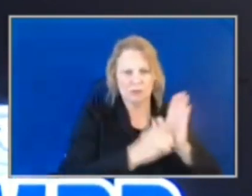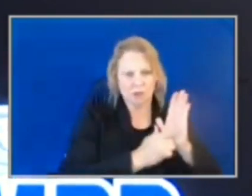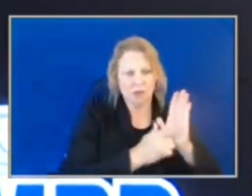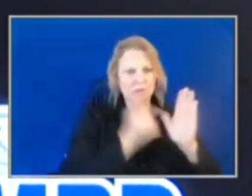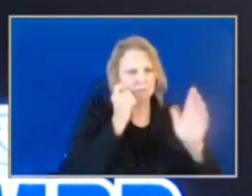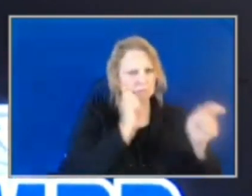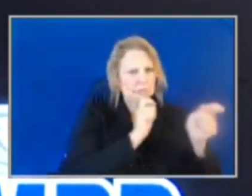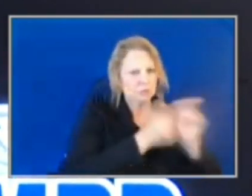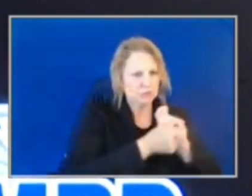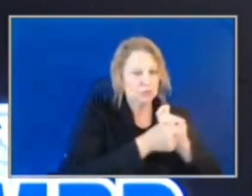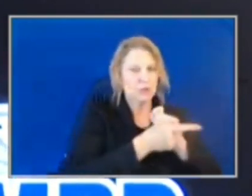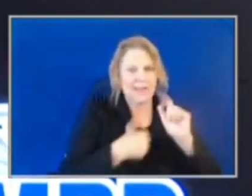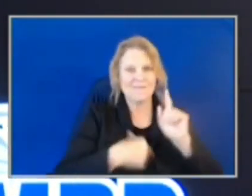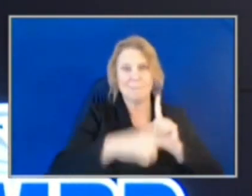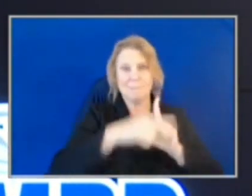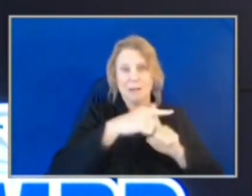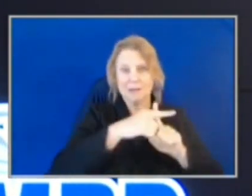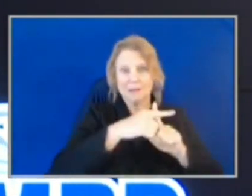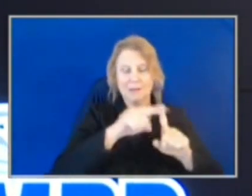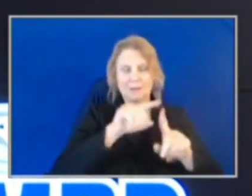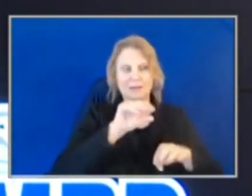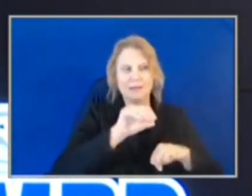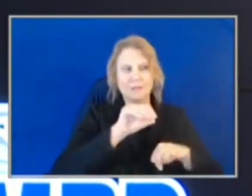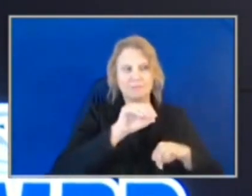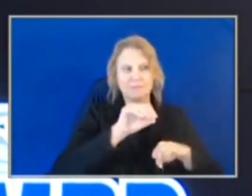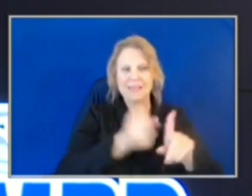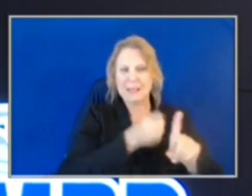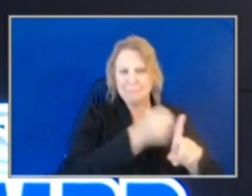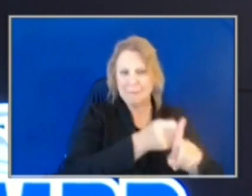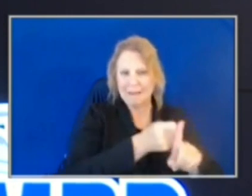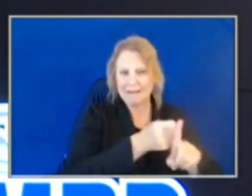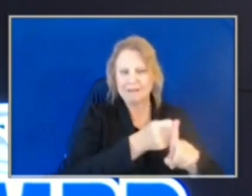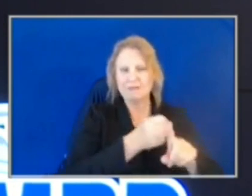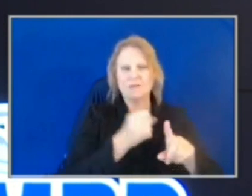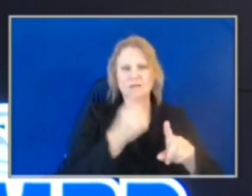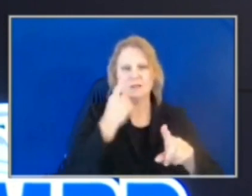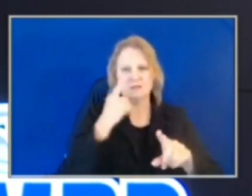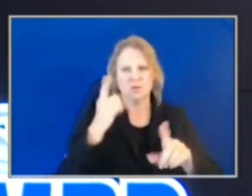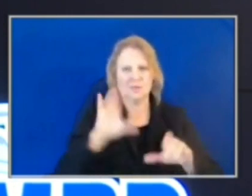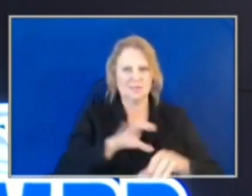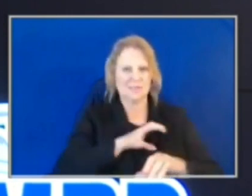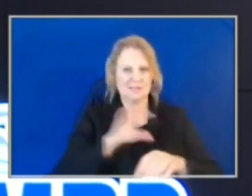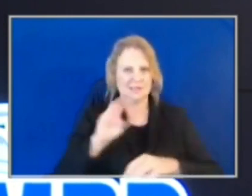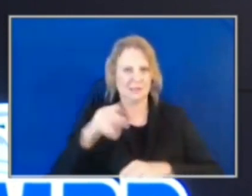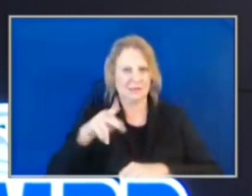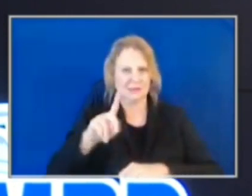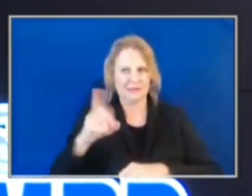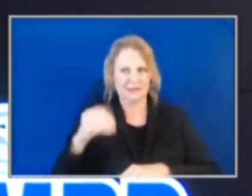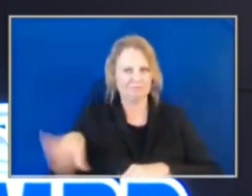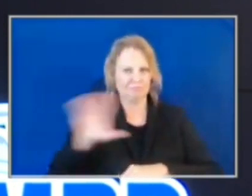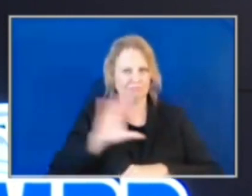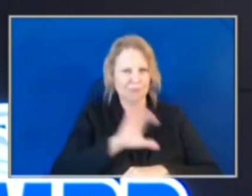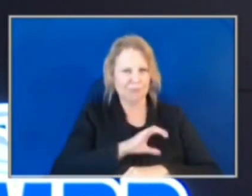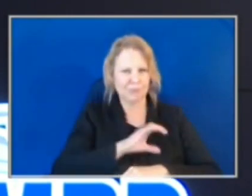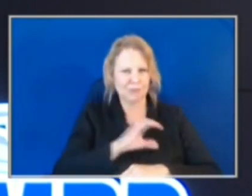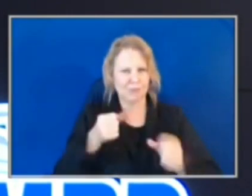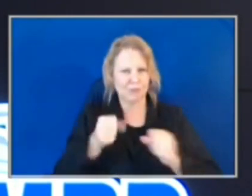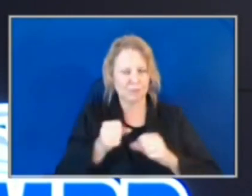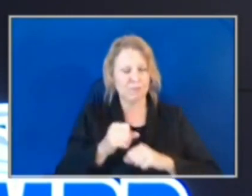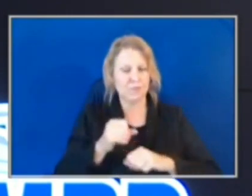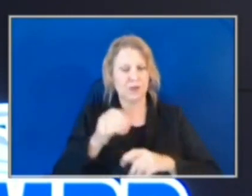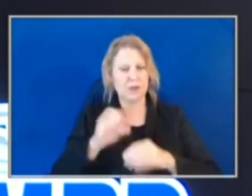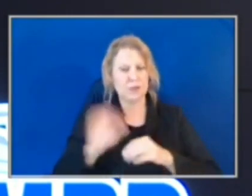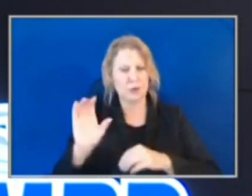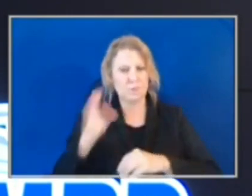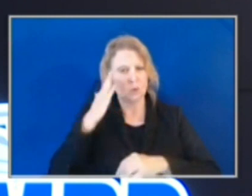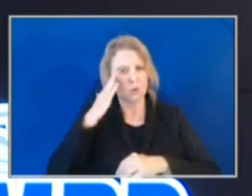impact, for both CMPD and the citizens of Charlotte. In 2023, you've heard us talk a lot about street takeovers. This